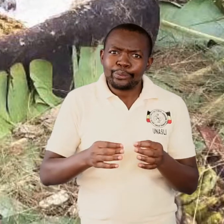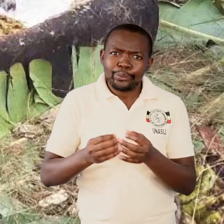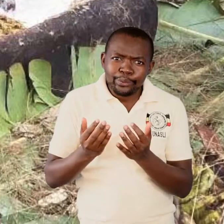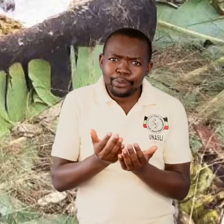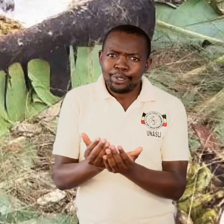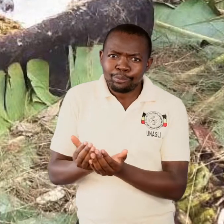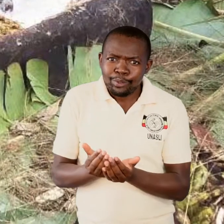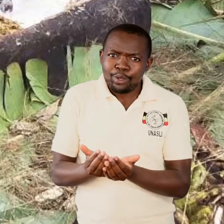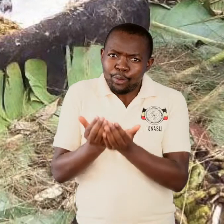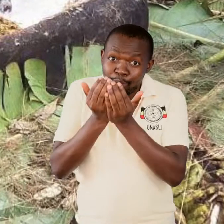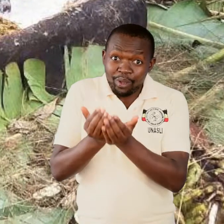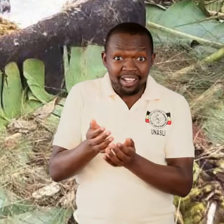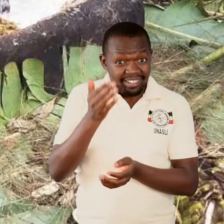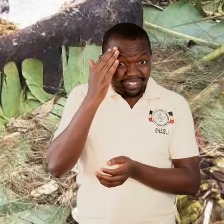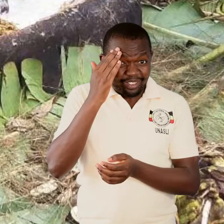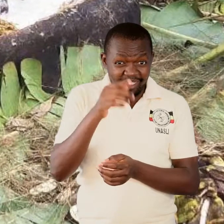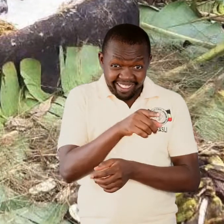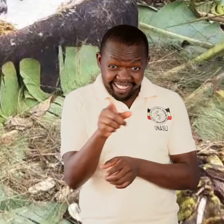make local drinks.